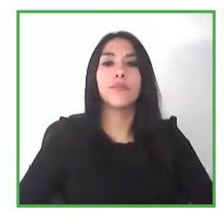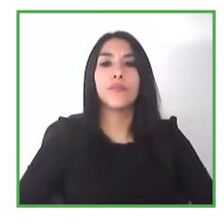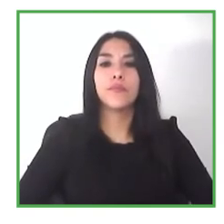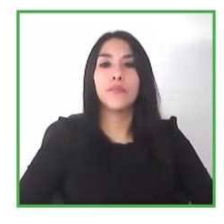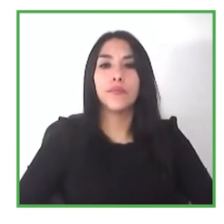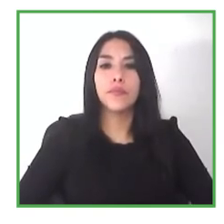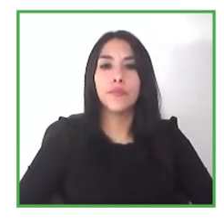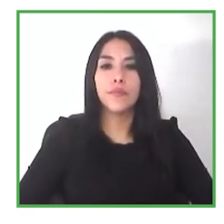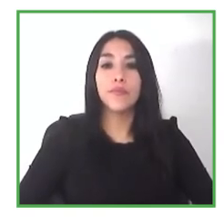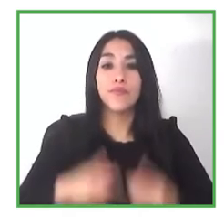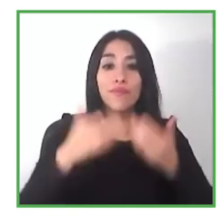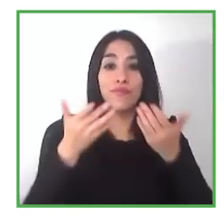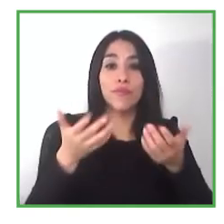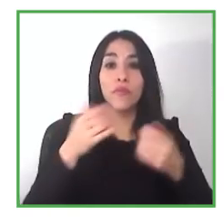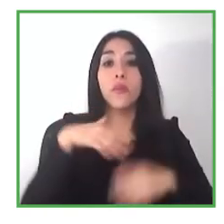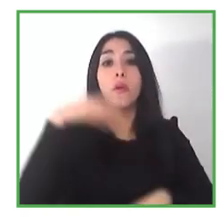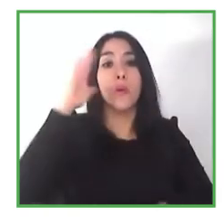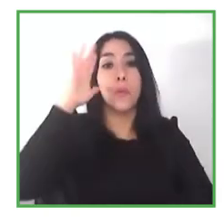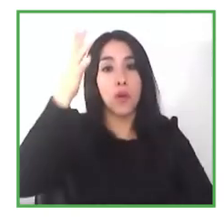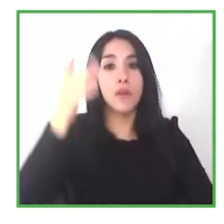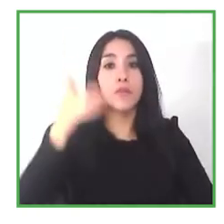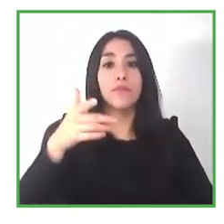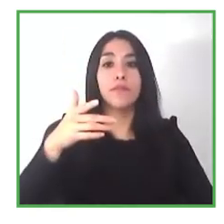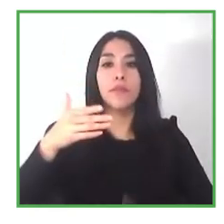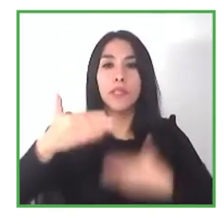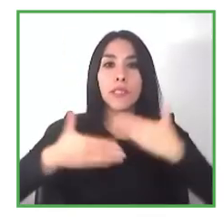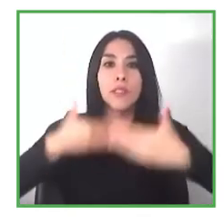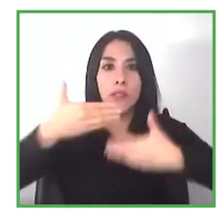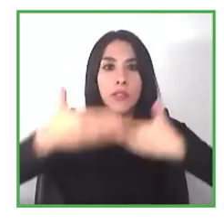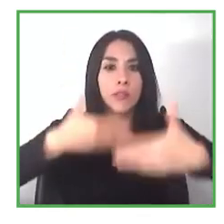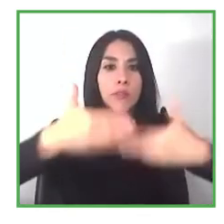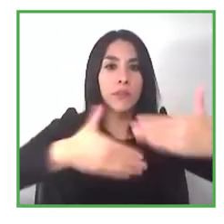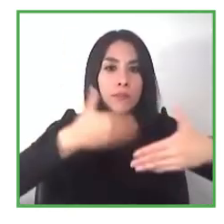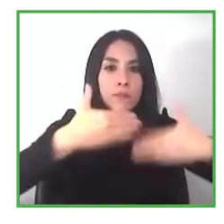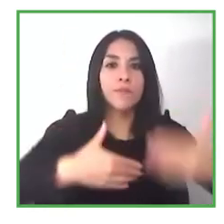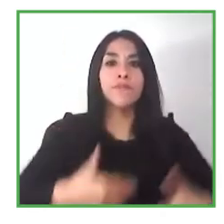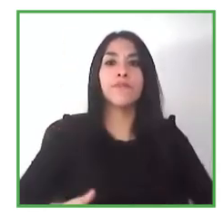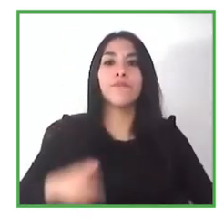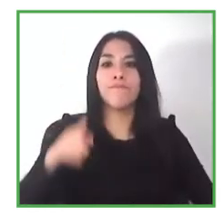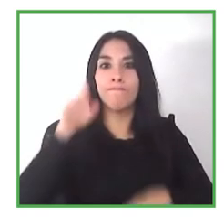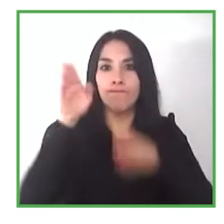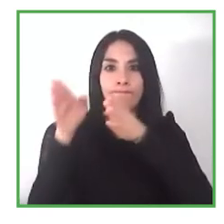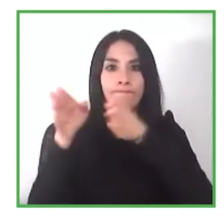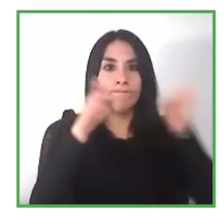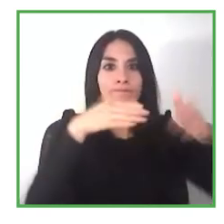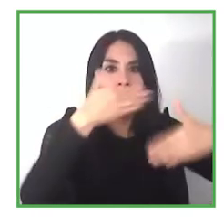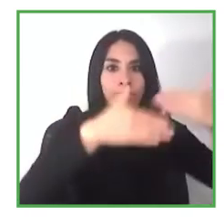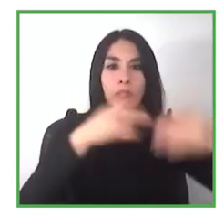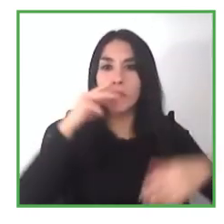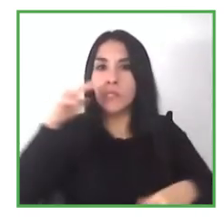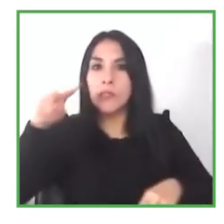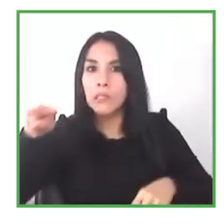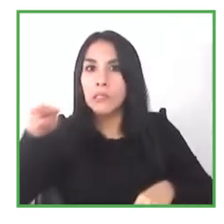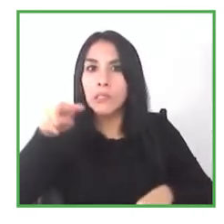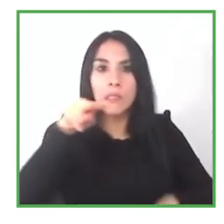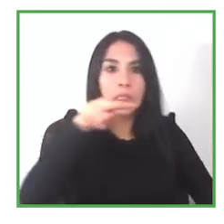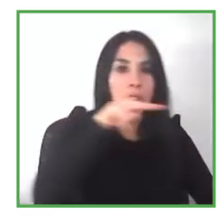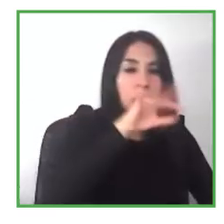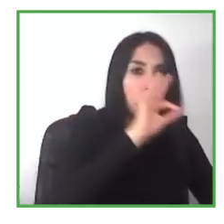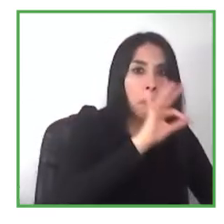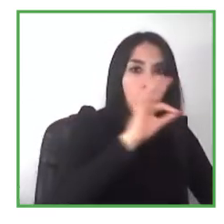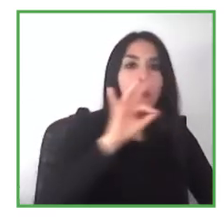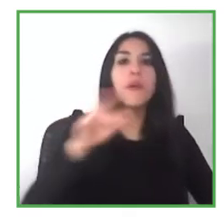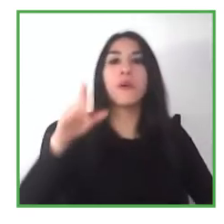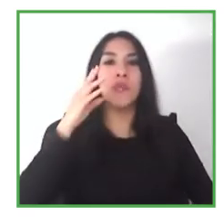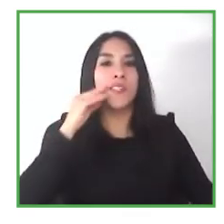six weeks six to eight weeks and then they rotate through to another business to another type of work so that they can get multiple uh